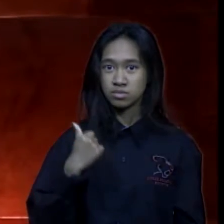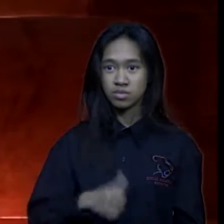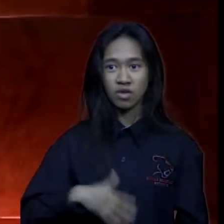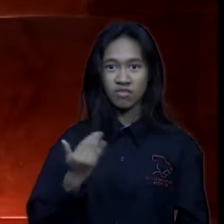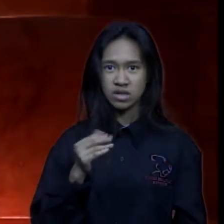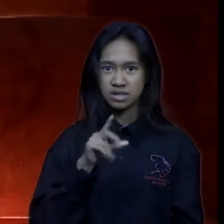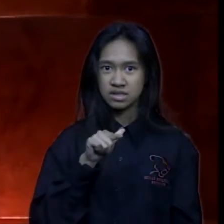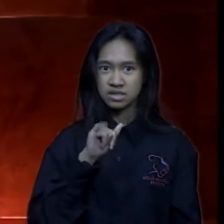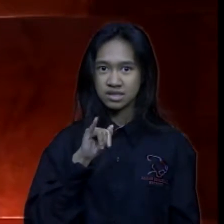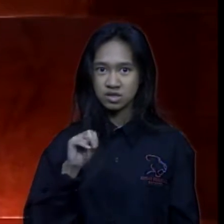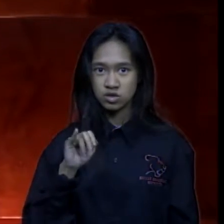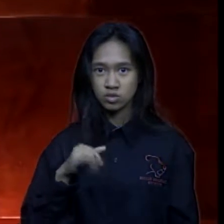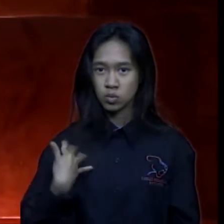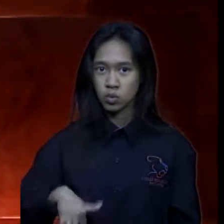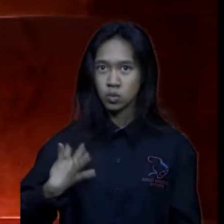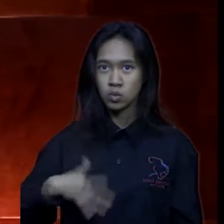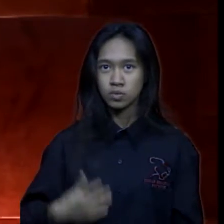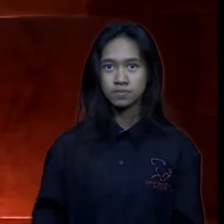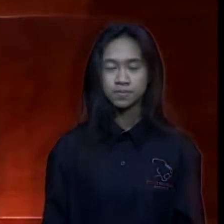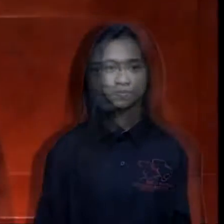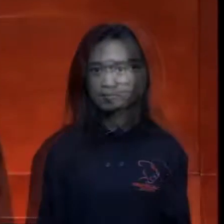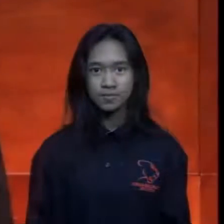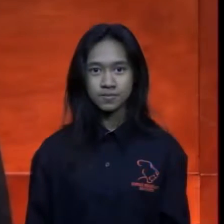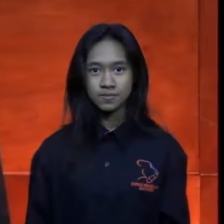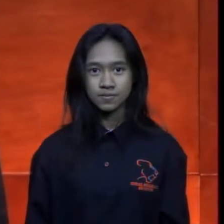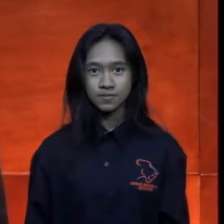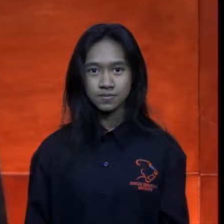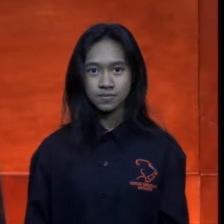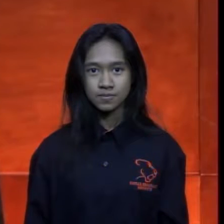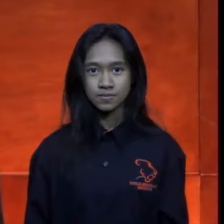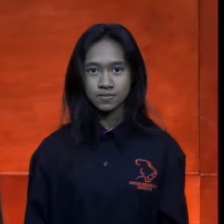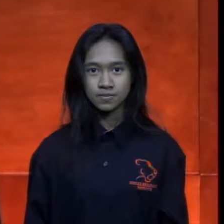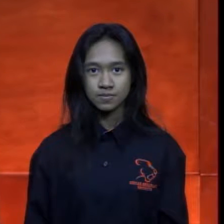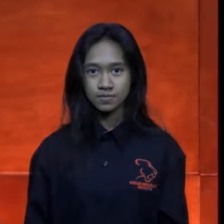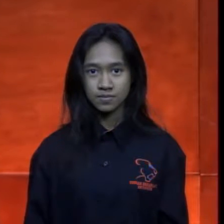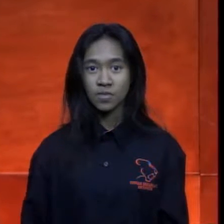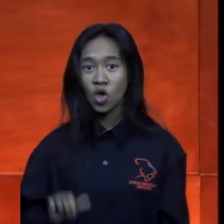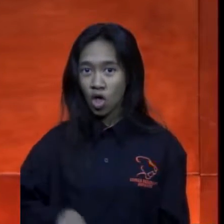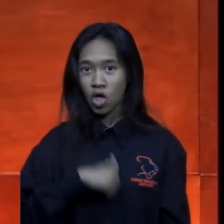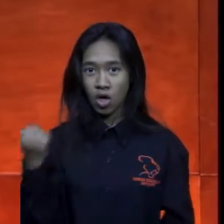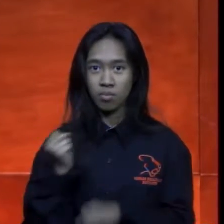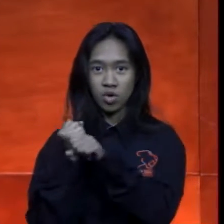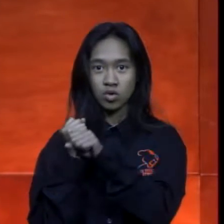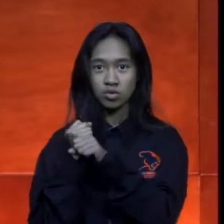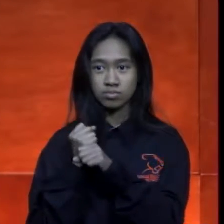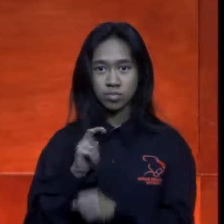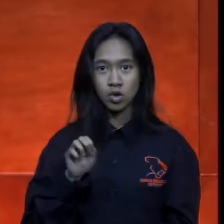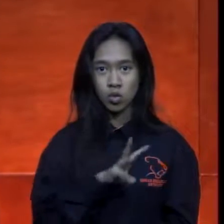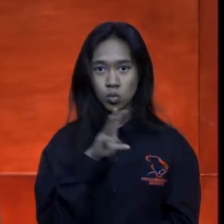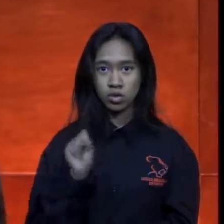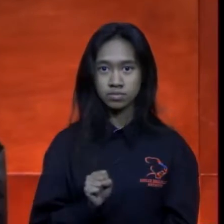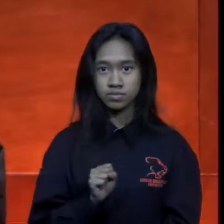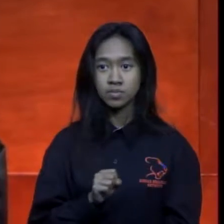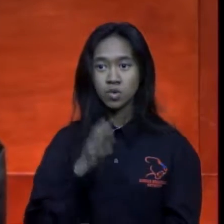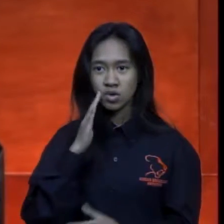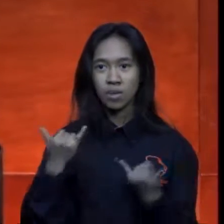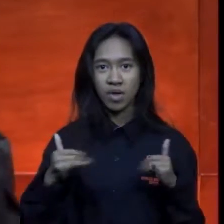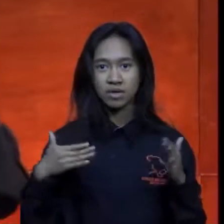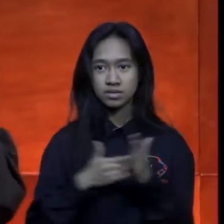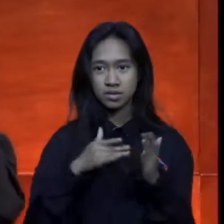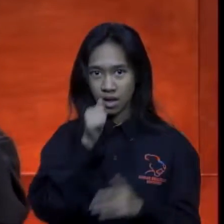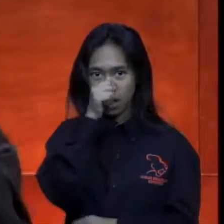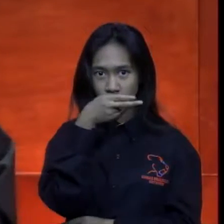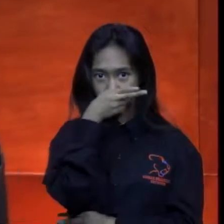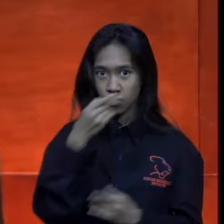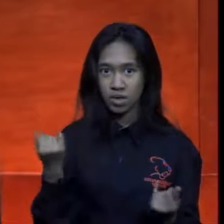innings well in other baseball news Cougars play at Arlington Heights tonight that's